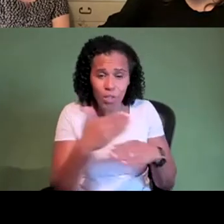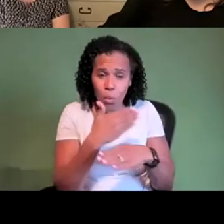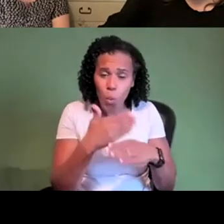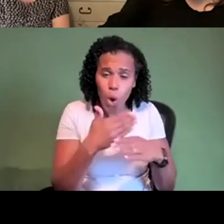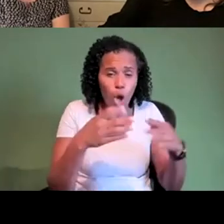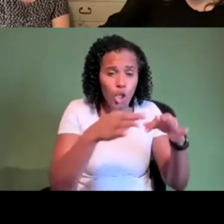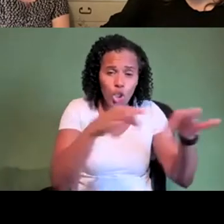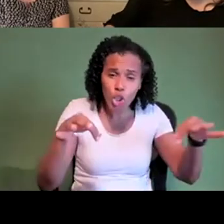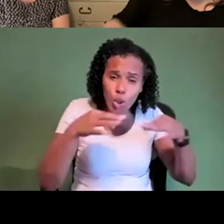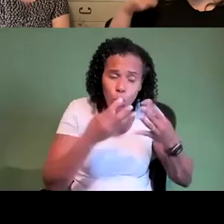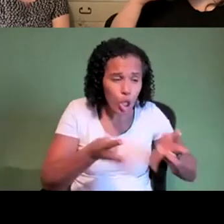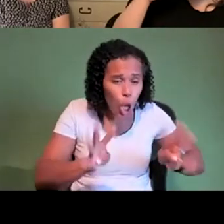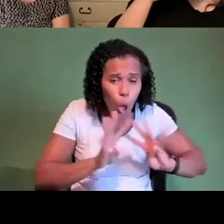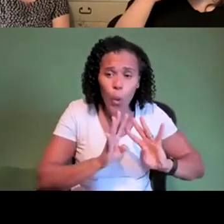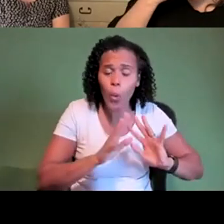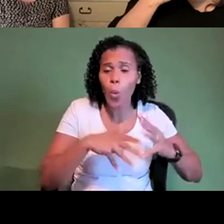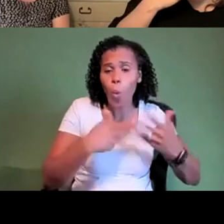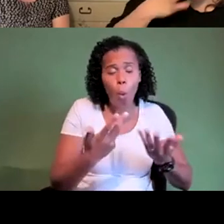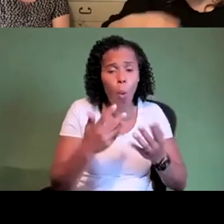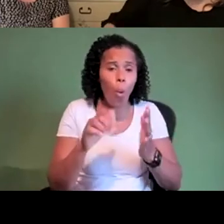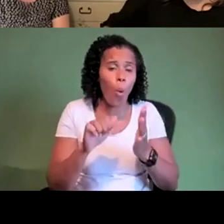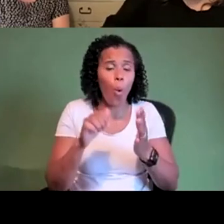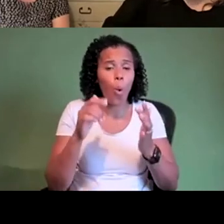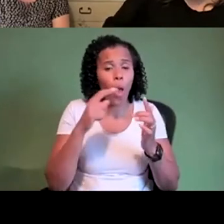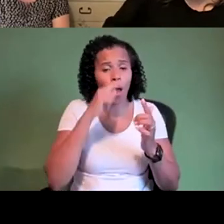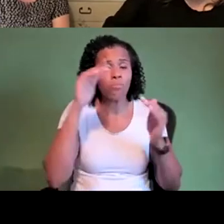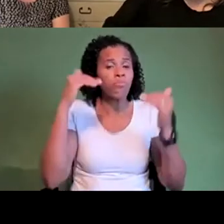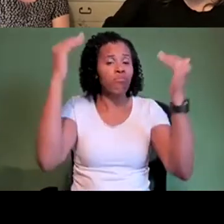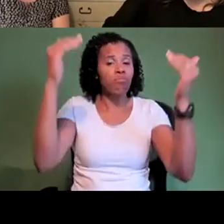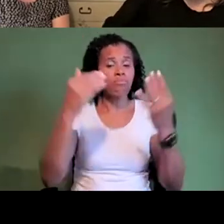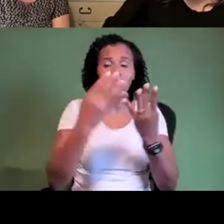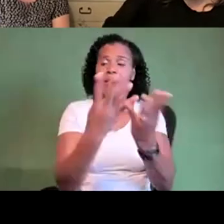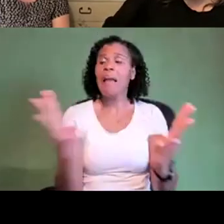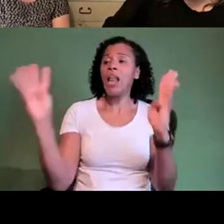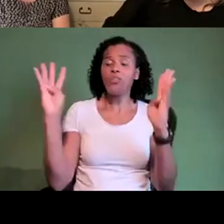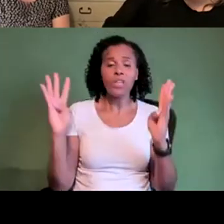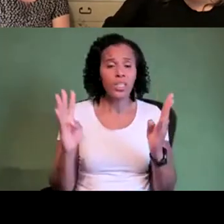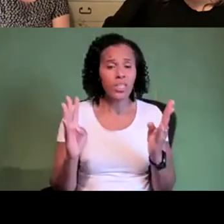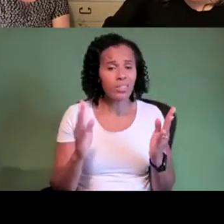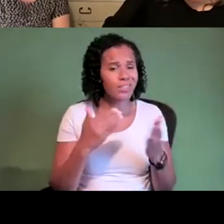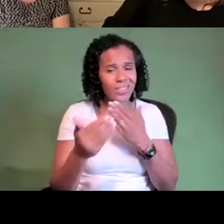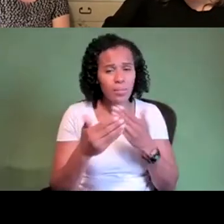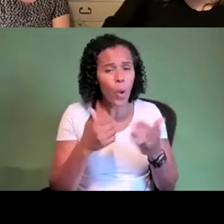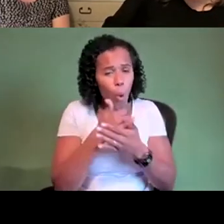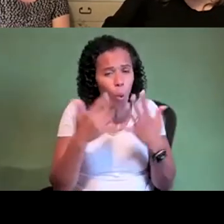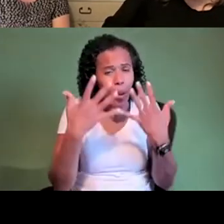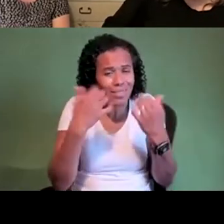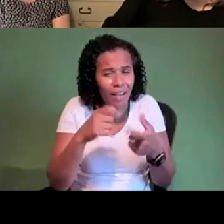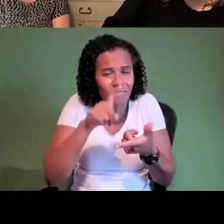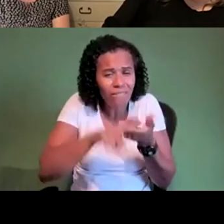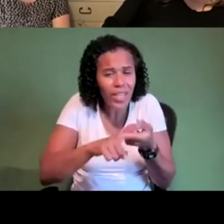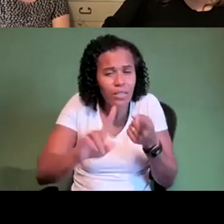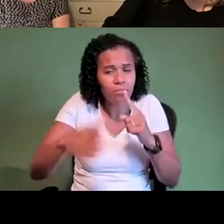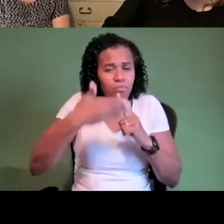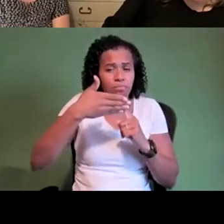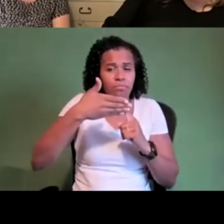an artist that's in a gallery it's all the same where it's always like there's a label a pigeonhole you know i mean you're classed